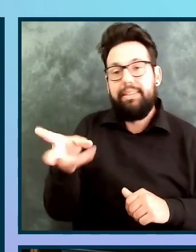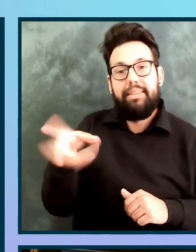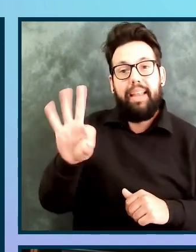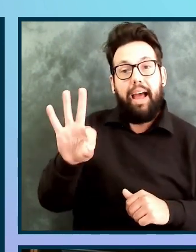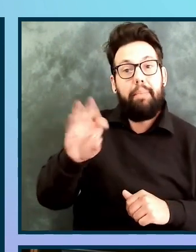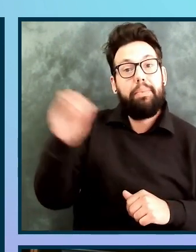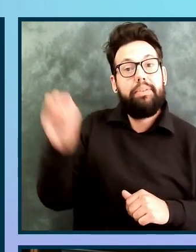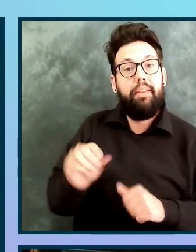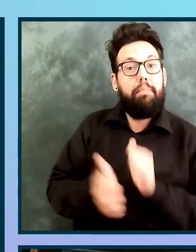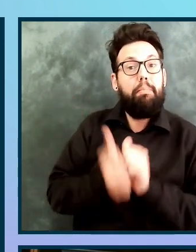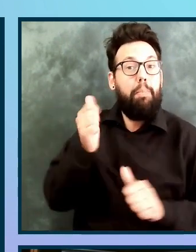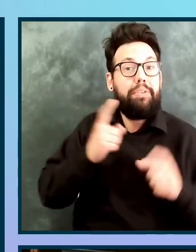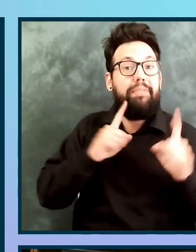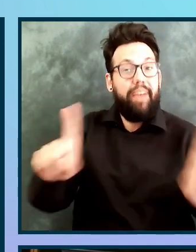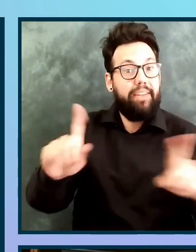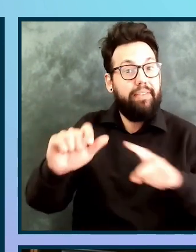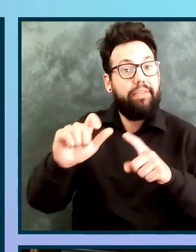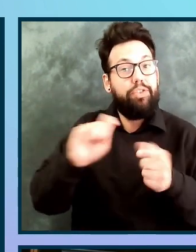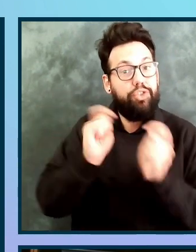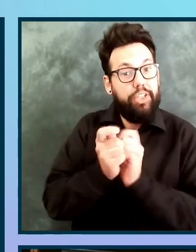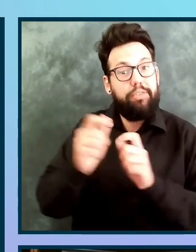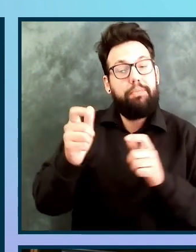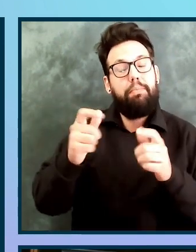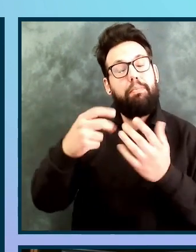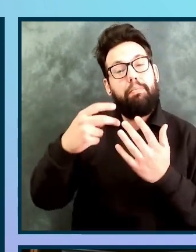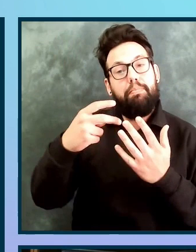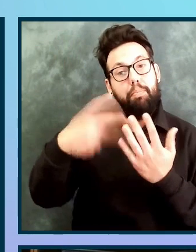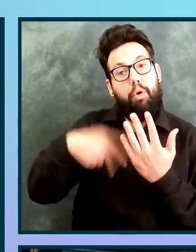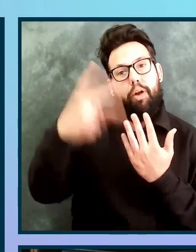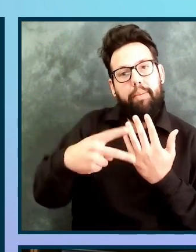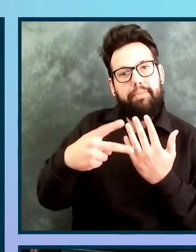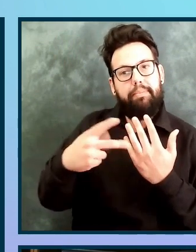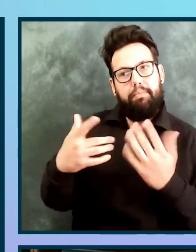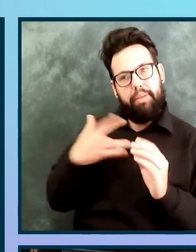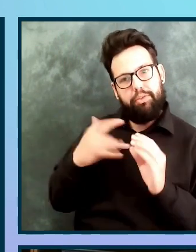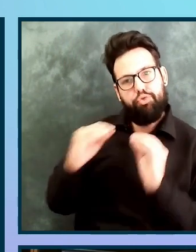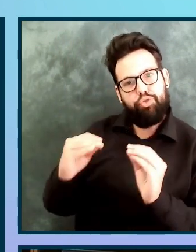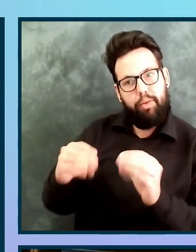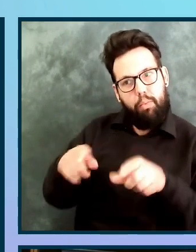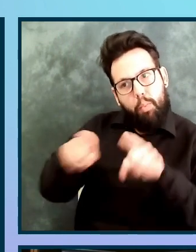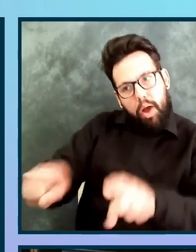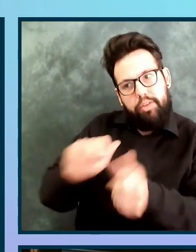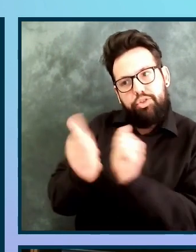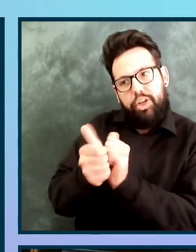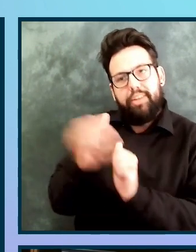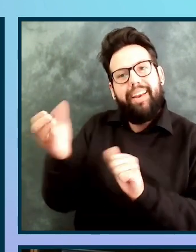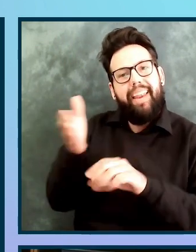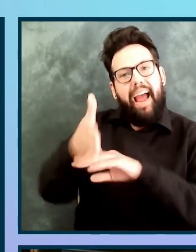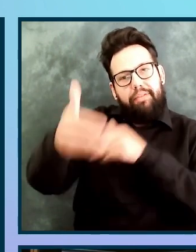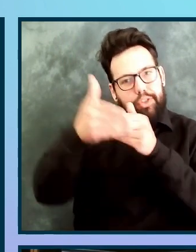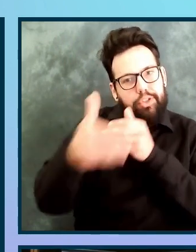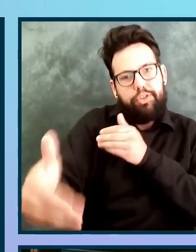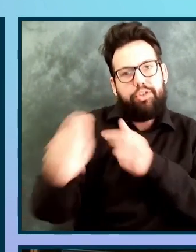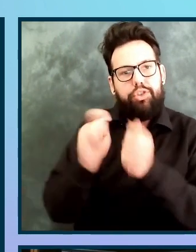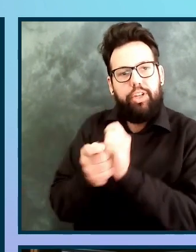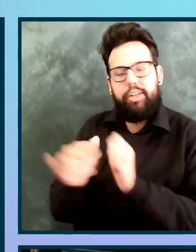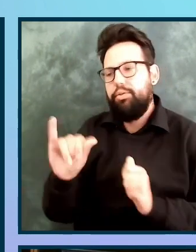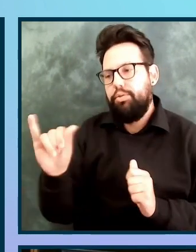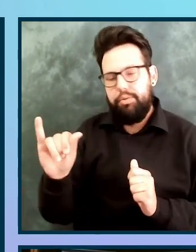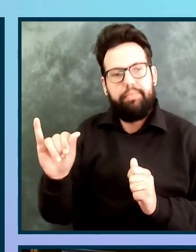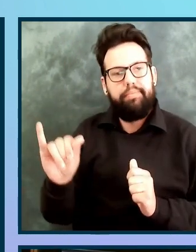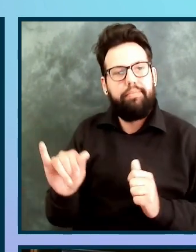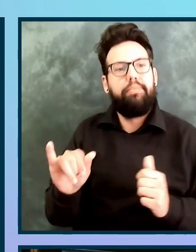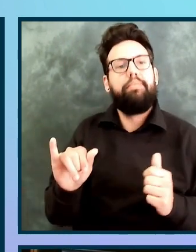programs offer training before and after go live. The second A in ADCAR is the ability stage.